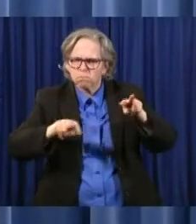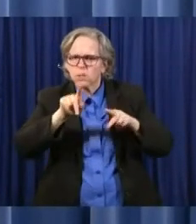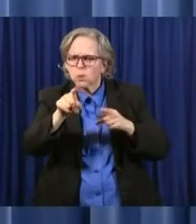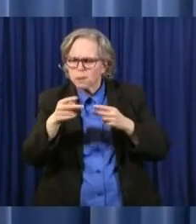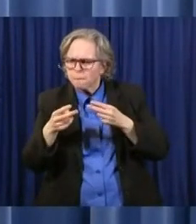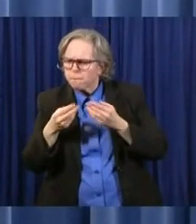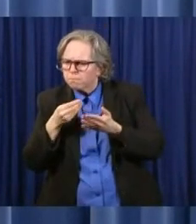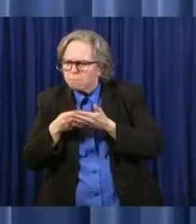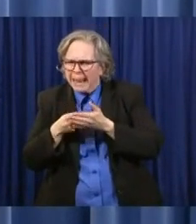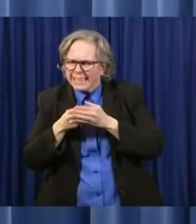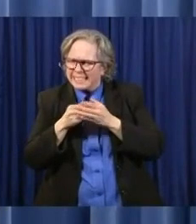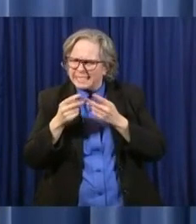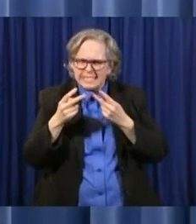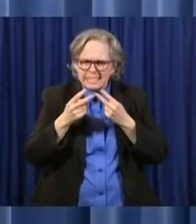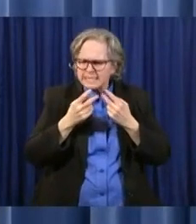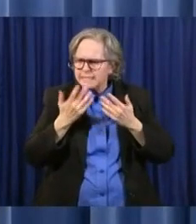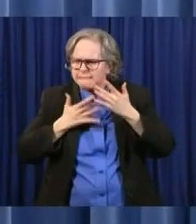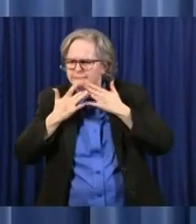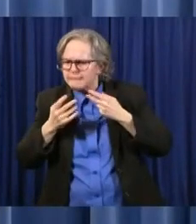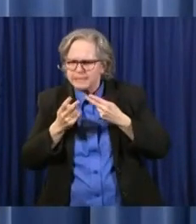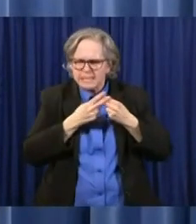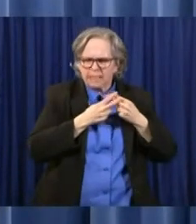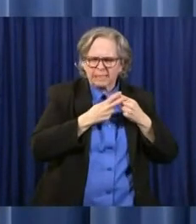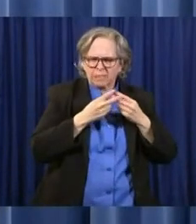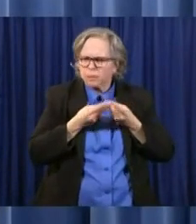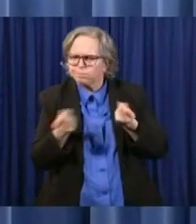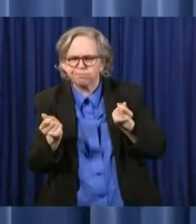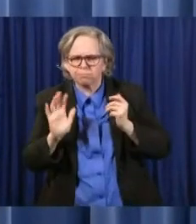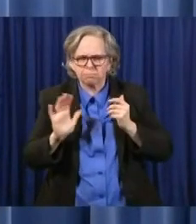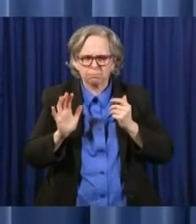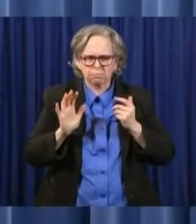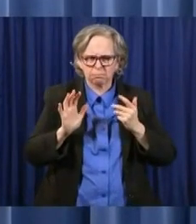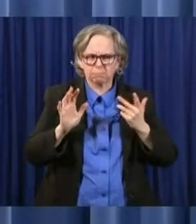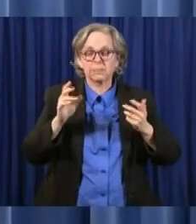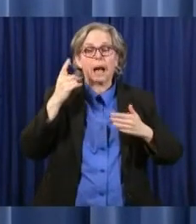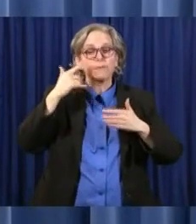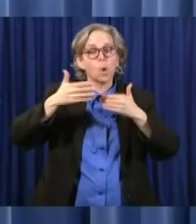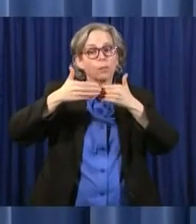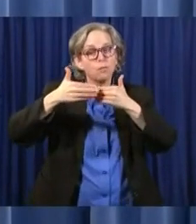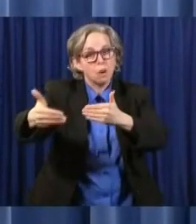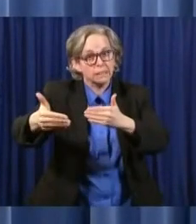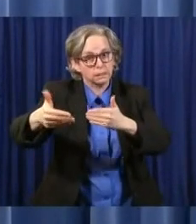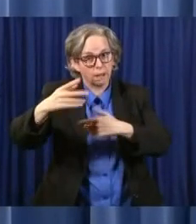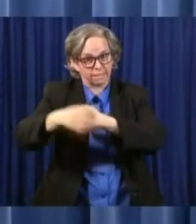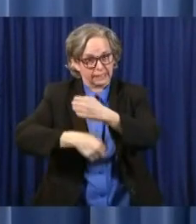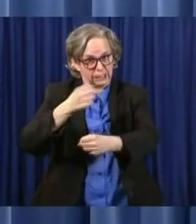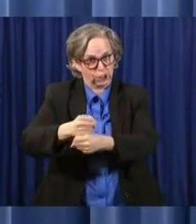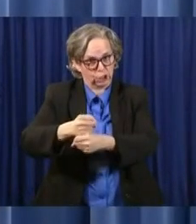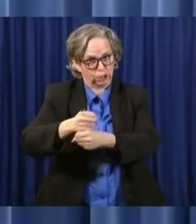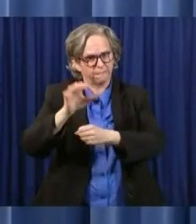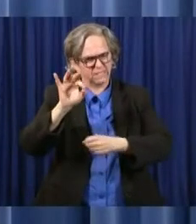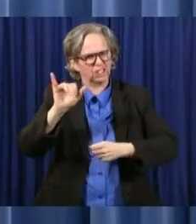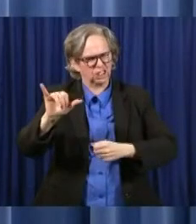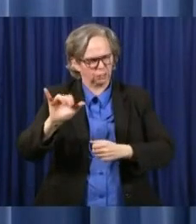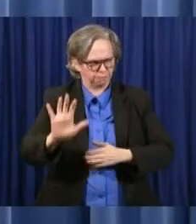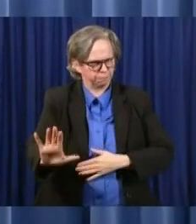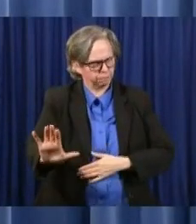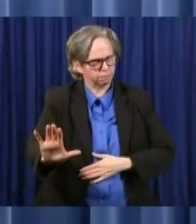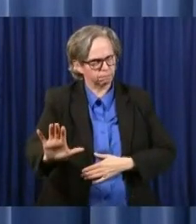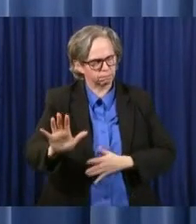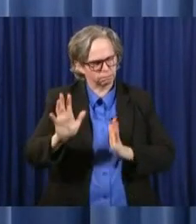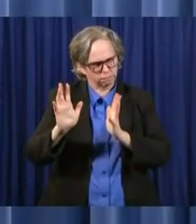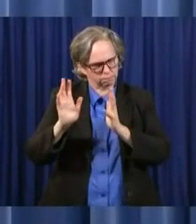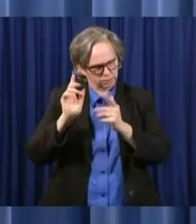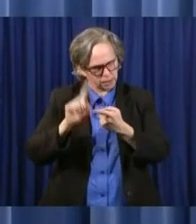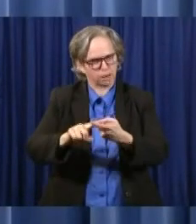of this fiscal year and for next fiscal year. Moving forward, all state agencies will continue in the hiring